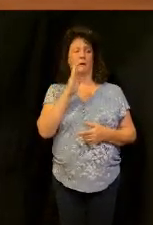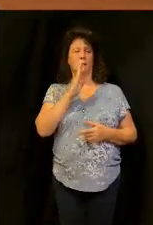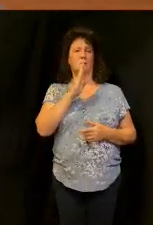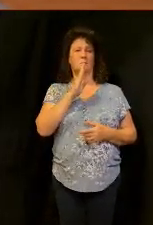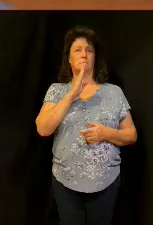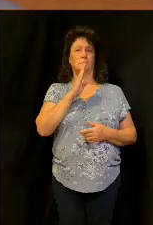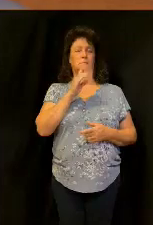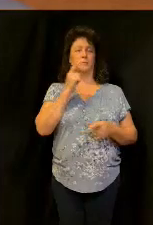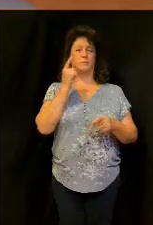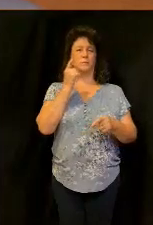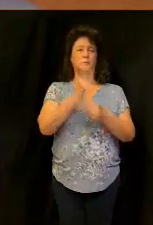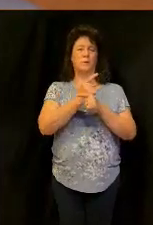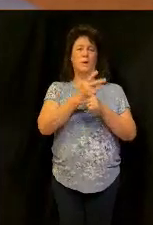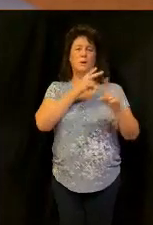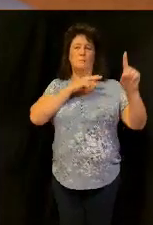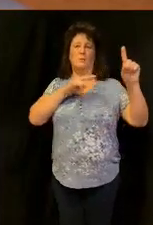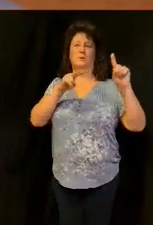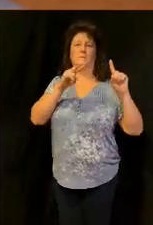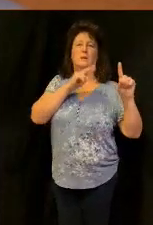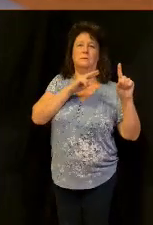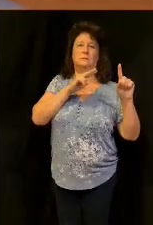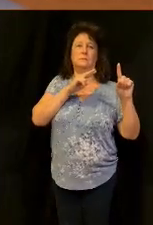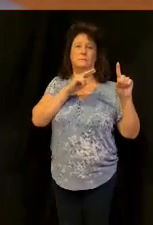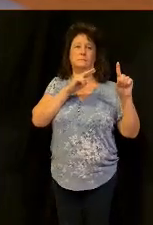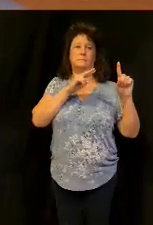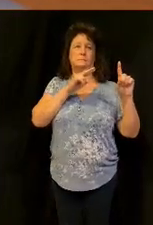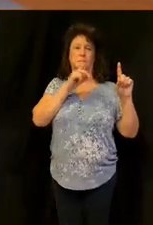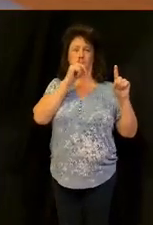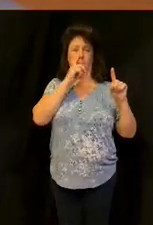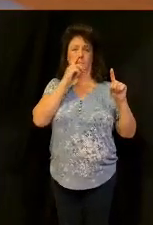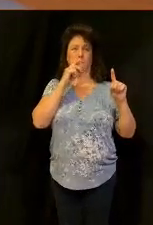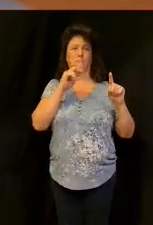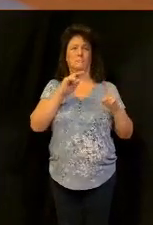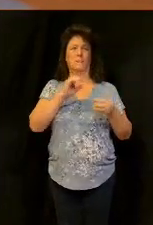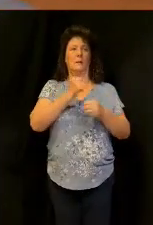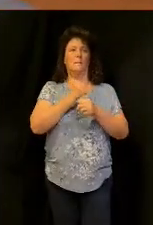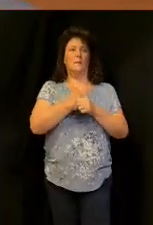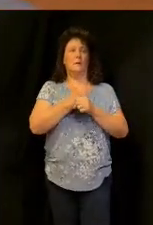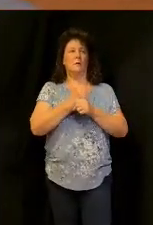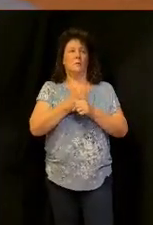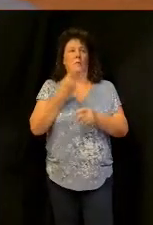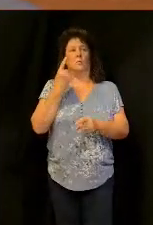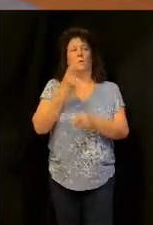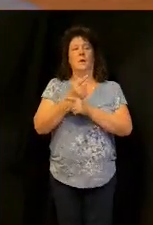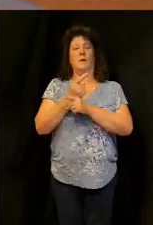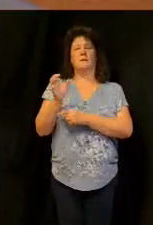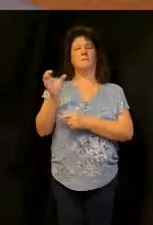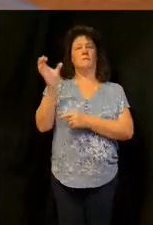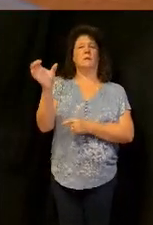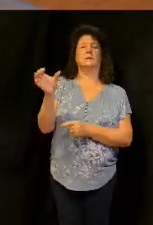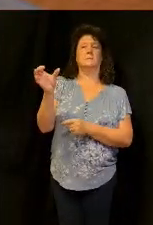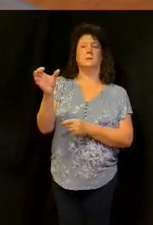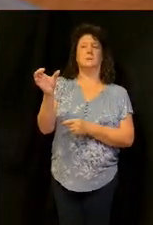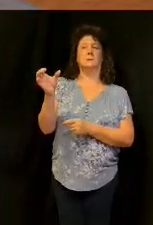right perspective keep it right perspective I have a lot to say but I can't do there number two make right investments make right investments